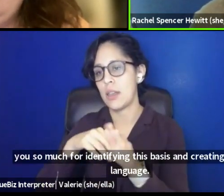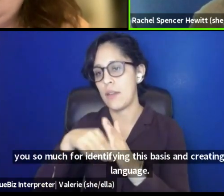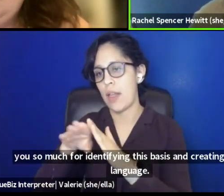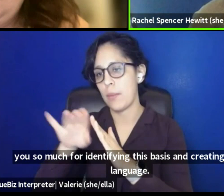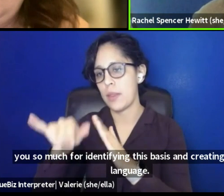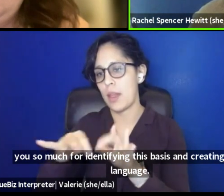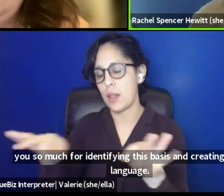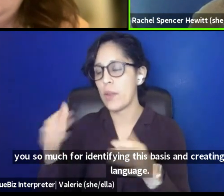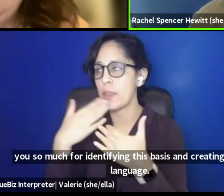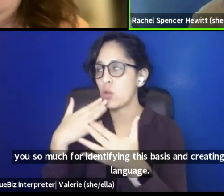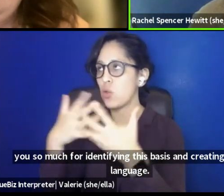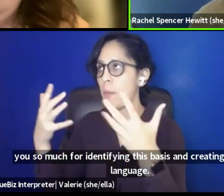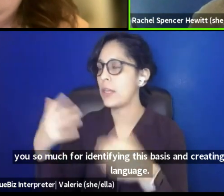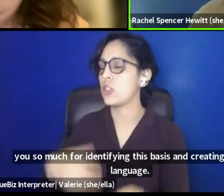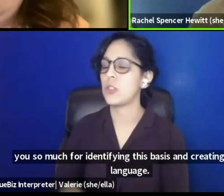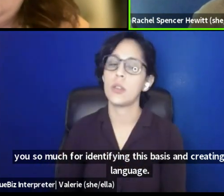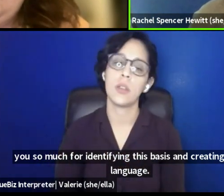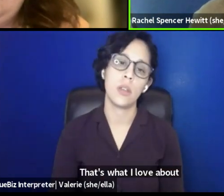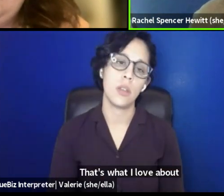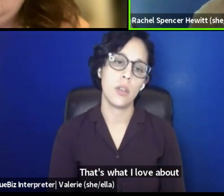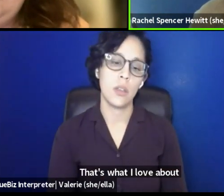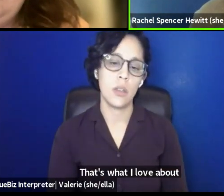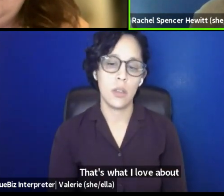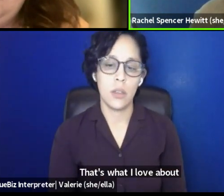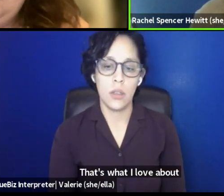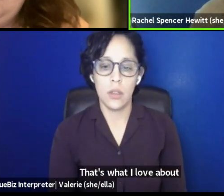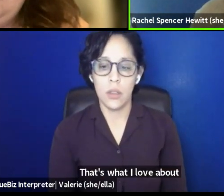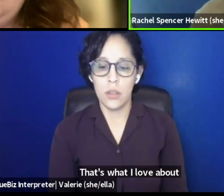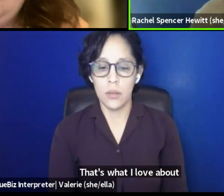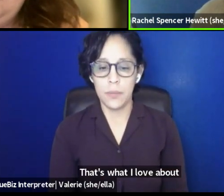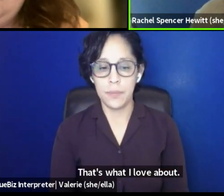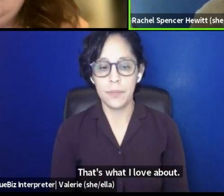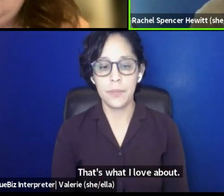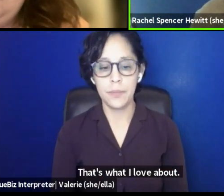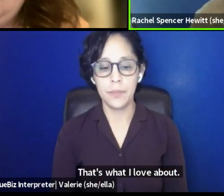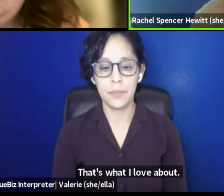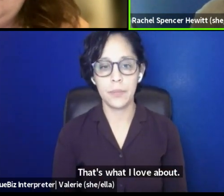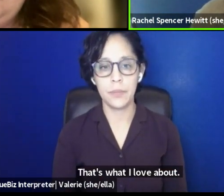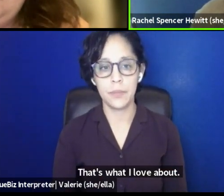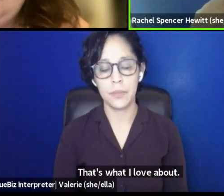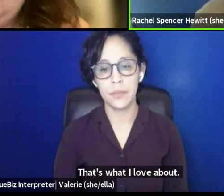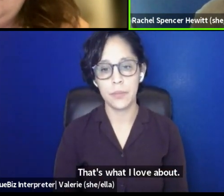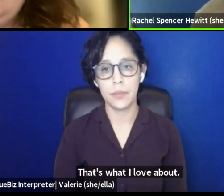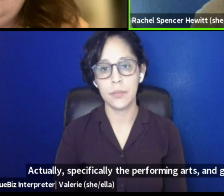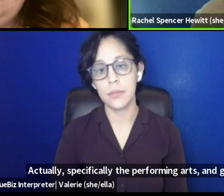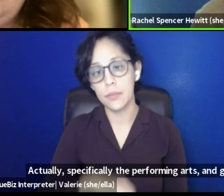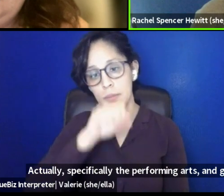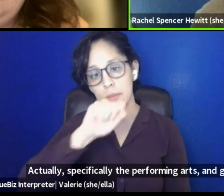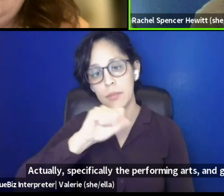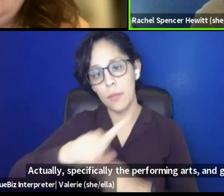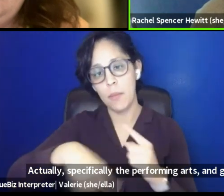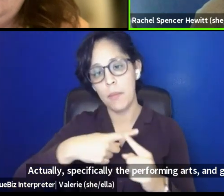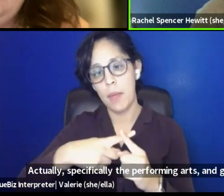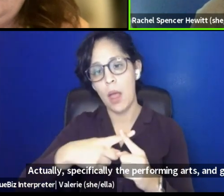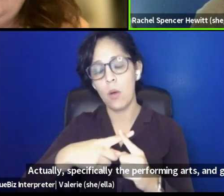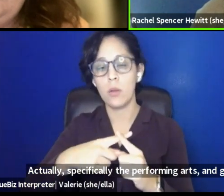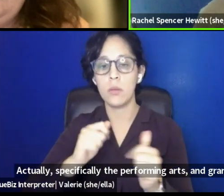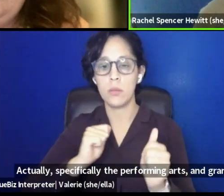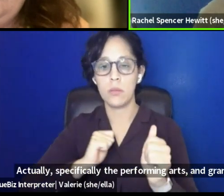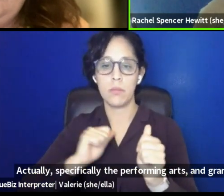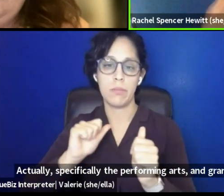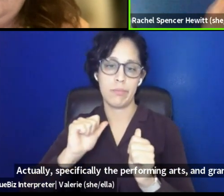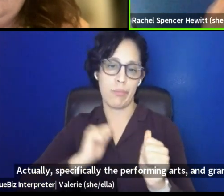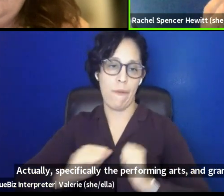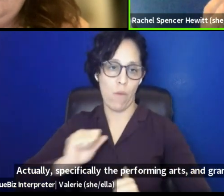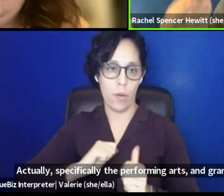about actually specifically the performing arts and granting work and nonprofit work is how the